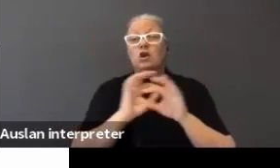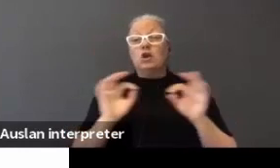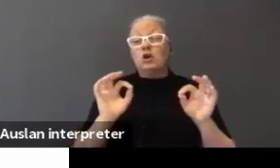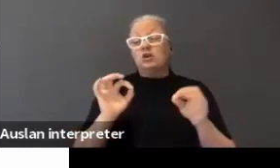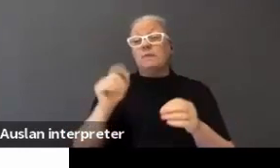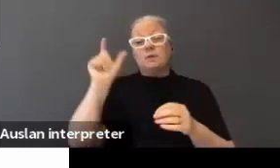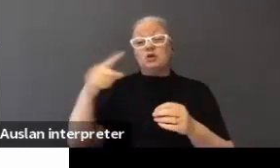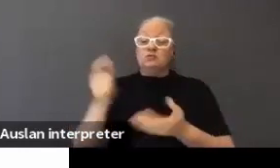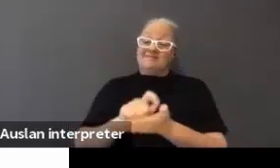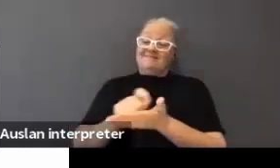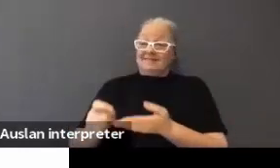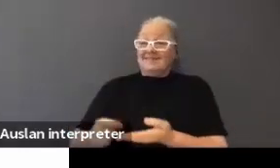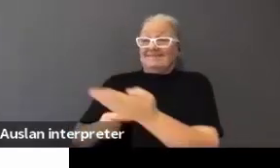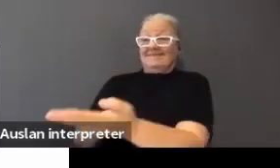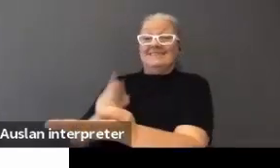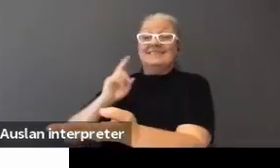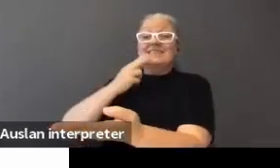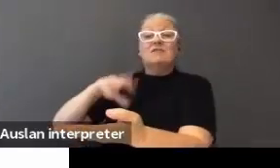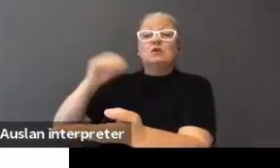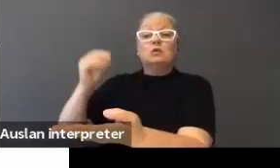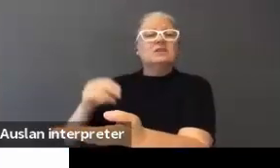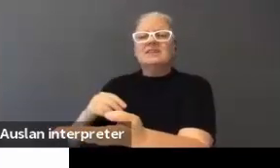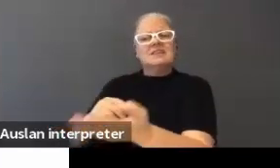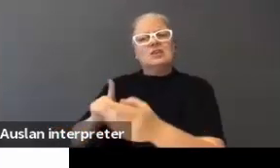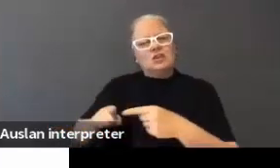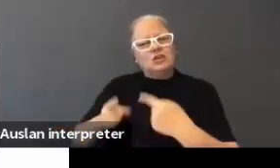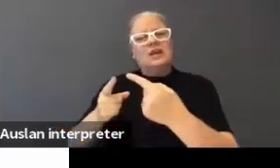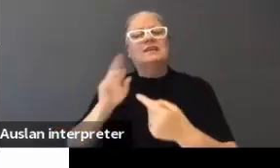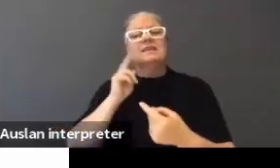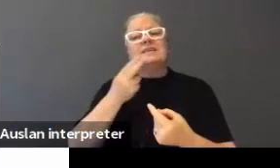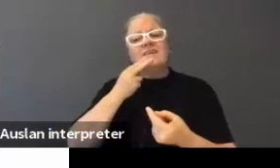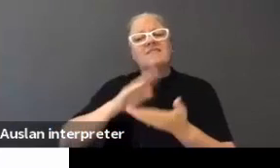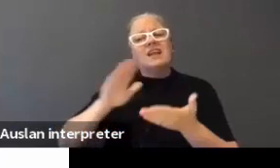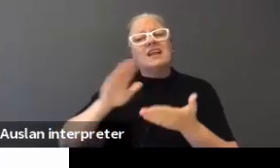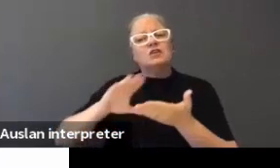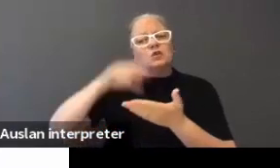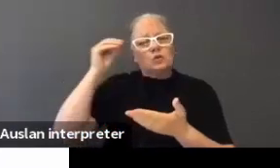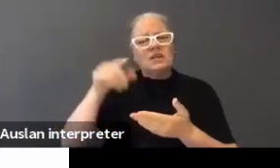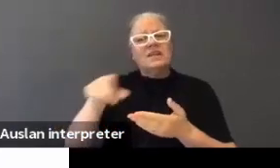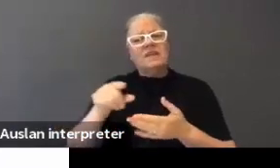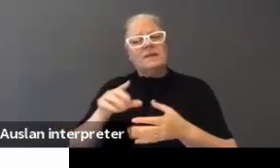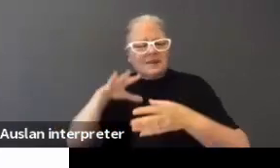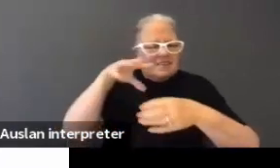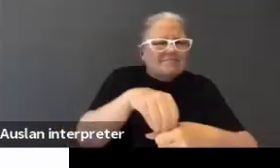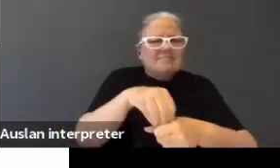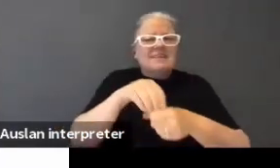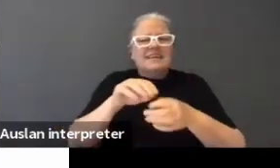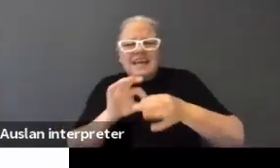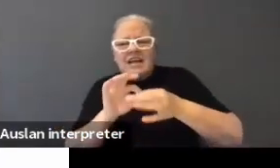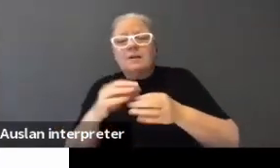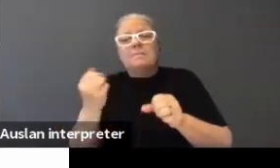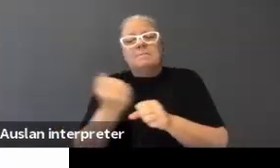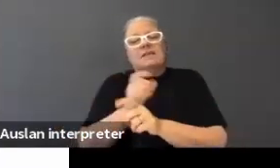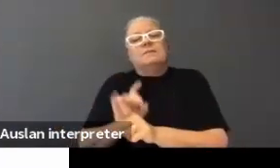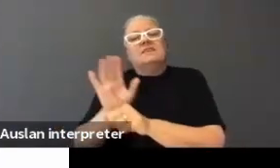notes and give it to the deaf student, but then challenging your deaf and hard of hearing students to be engaged in the learning process by making their own notes.